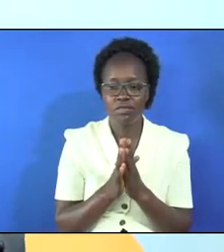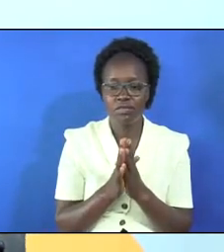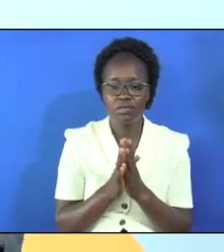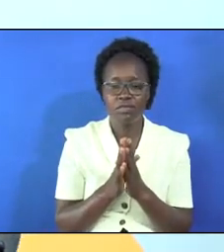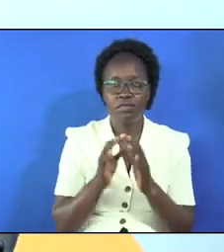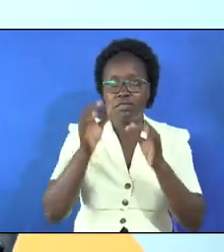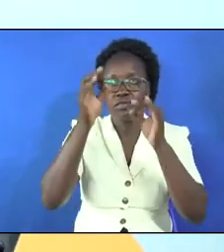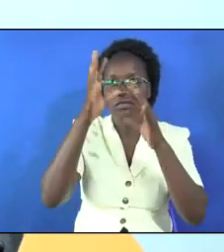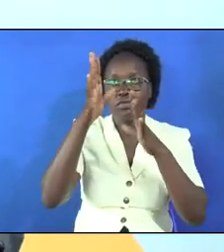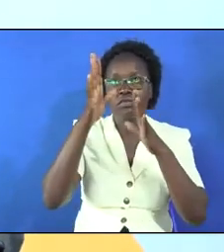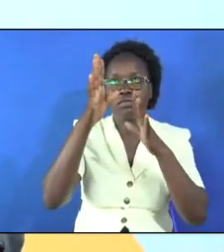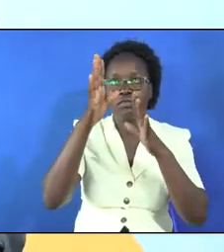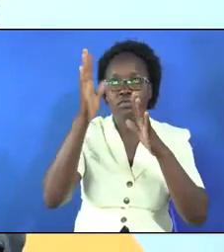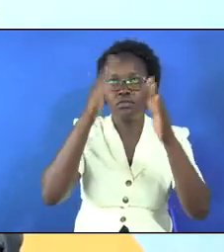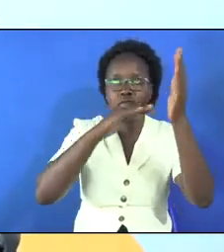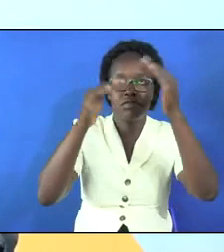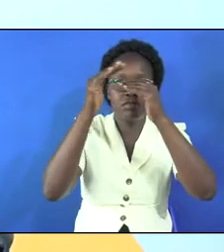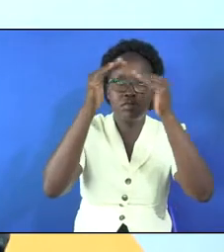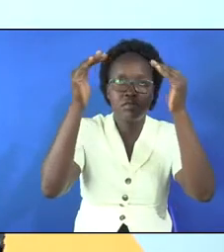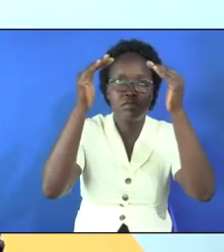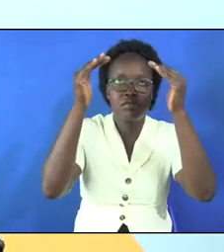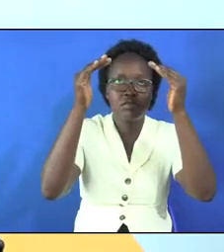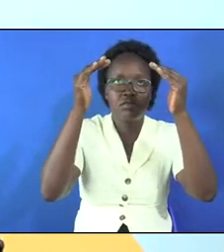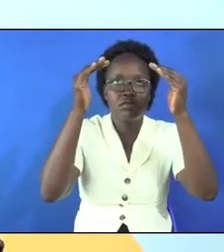our father and God in heaven